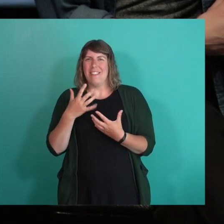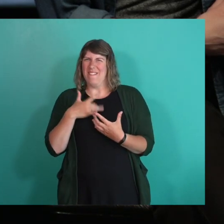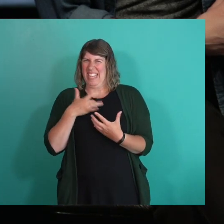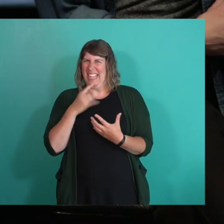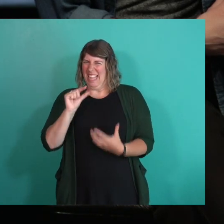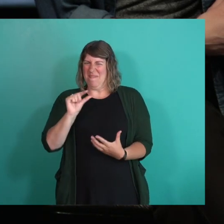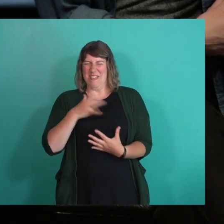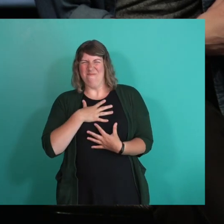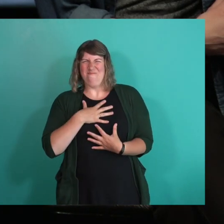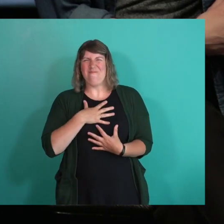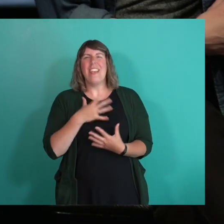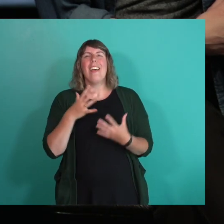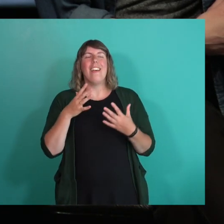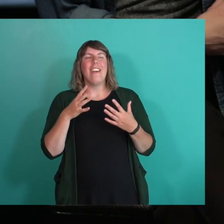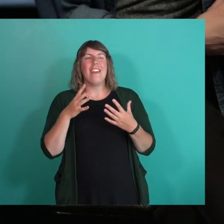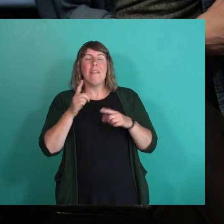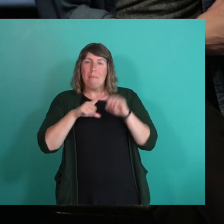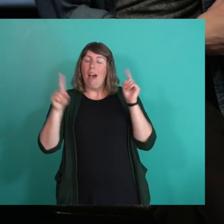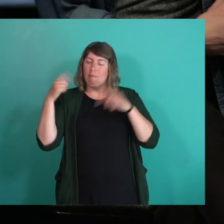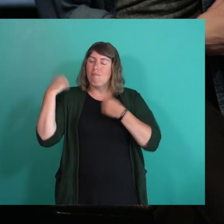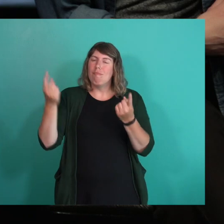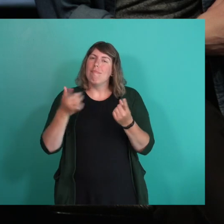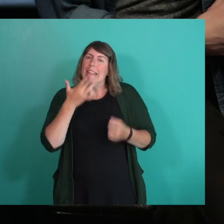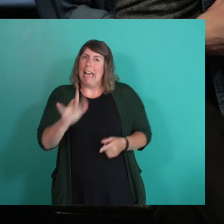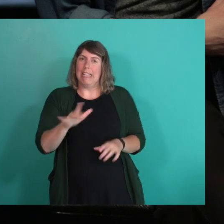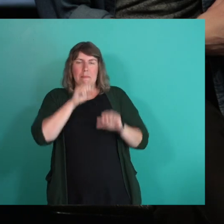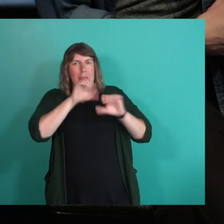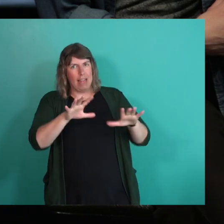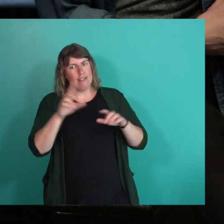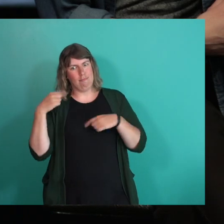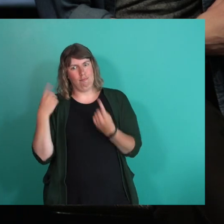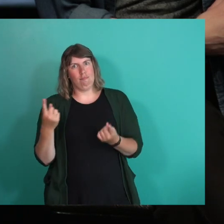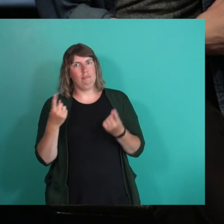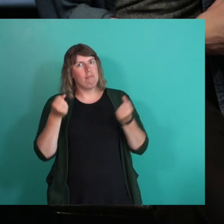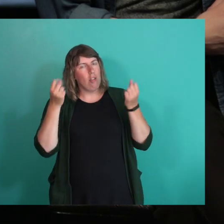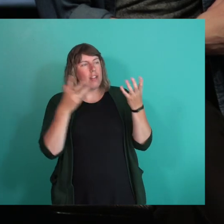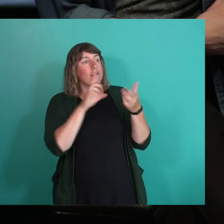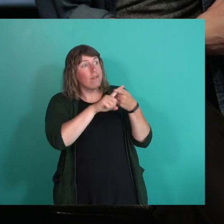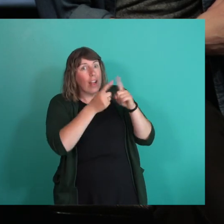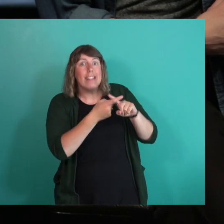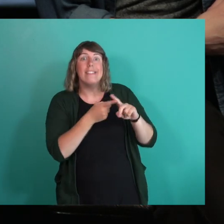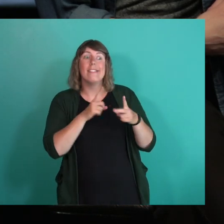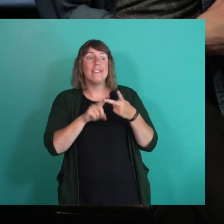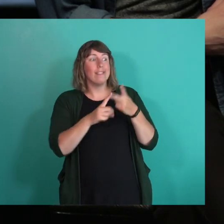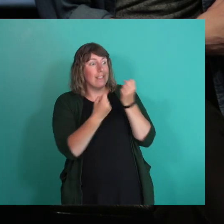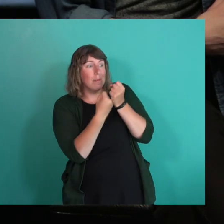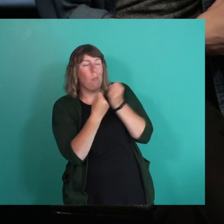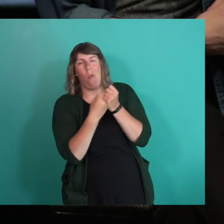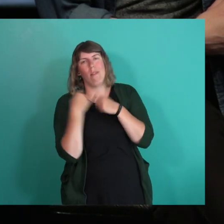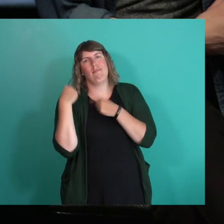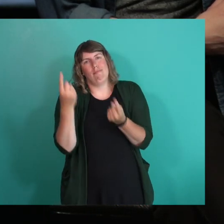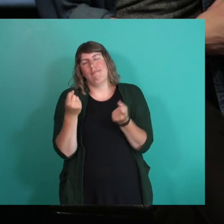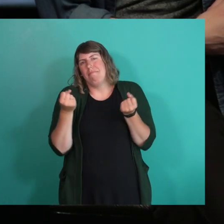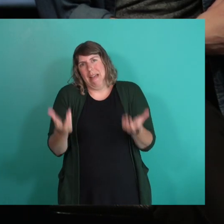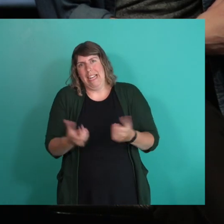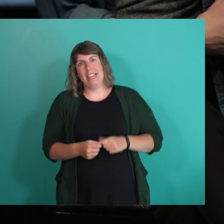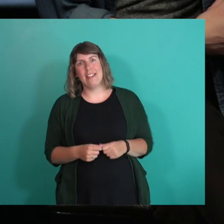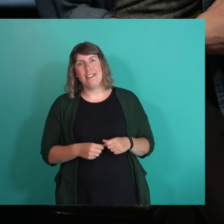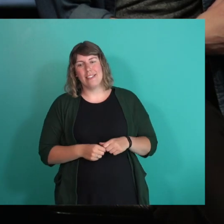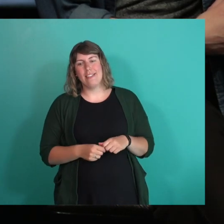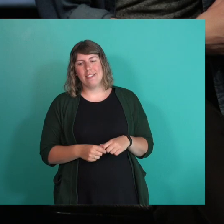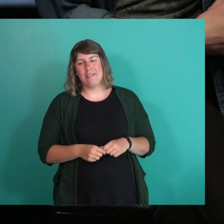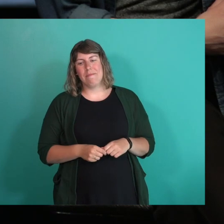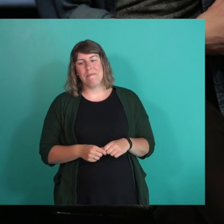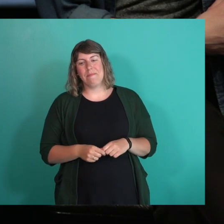away. Right. So, but I've been very blessed and very fortunate to have had lots of friends and lots of support and, and, uh,